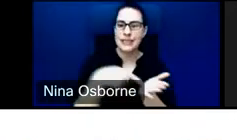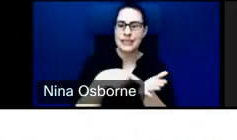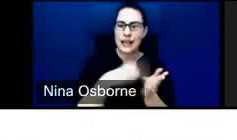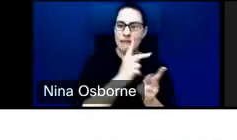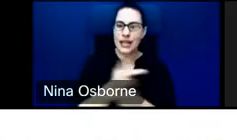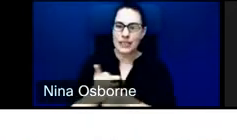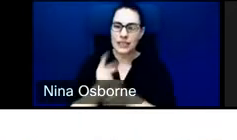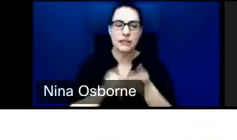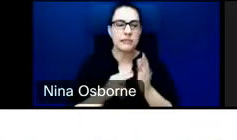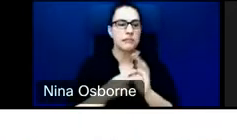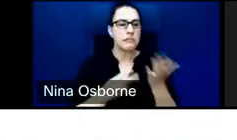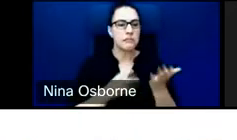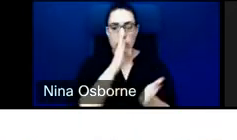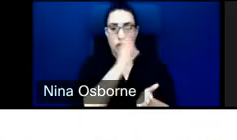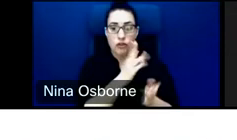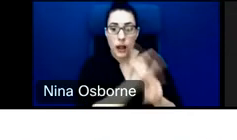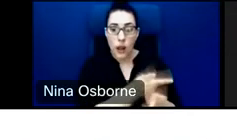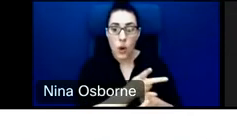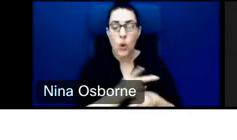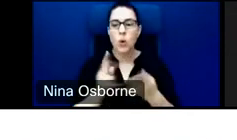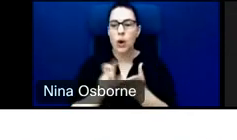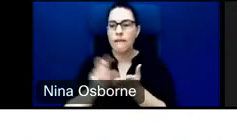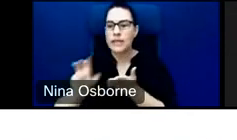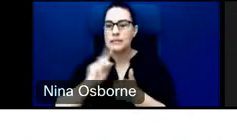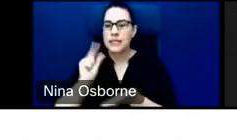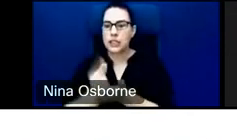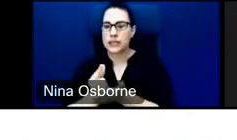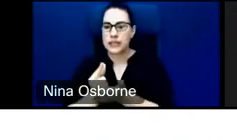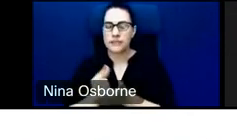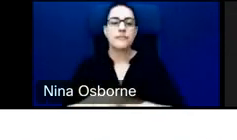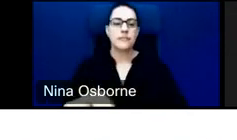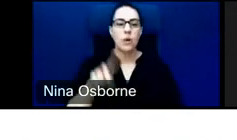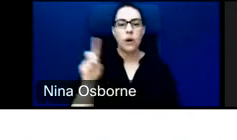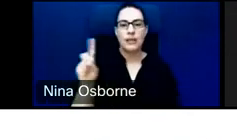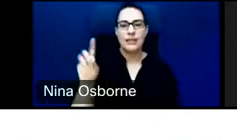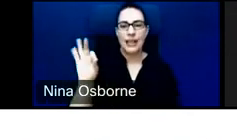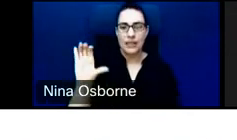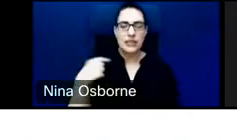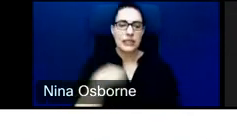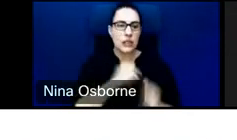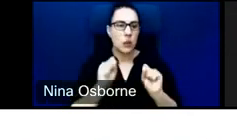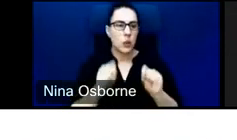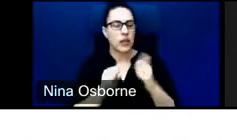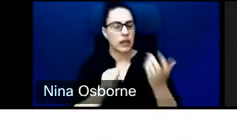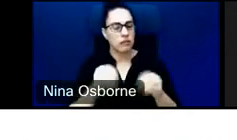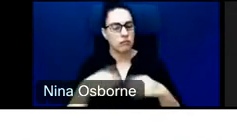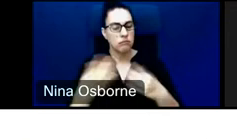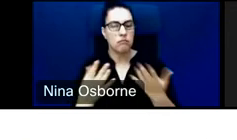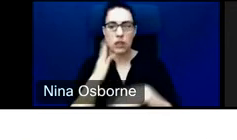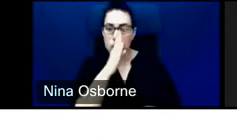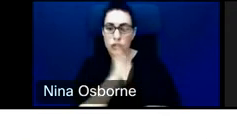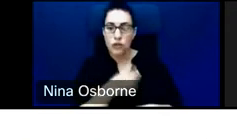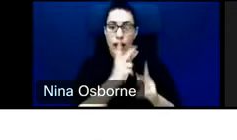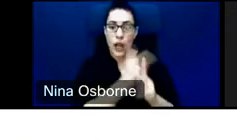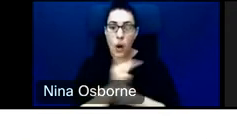direct loans and investment guarantees. So DFC can provide a direct loan or investment guarantee for up to $1